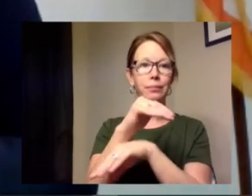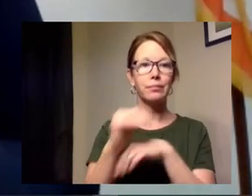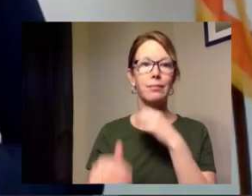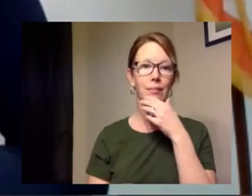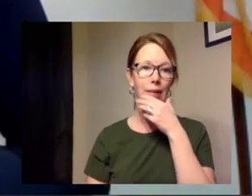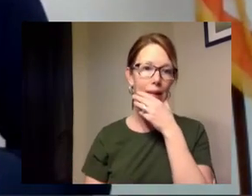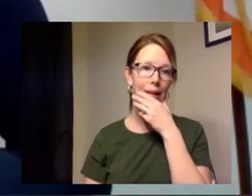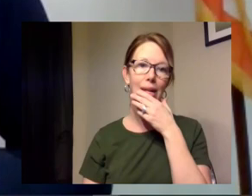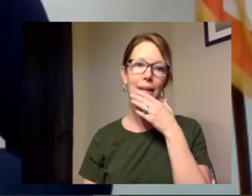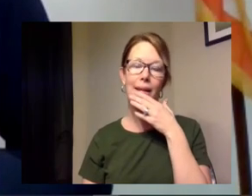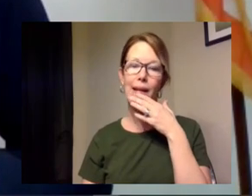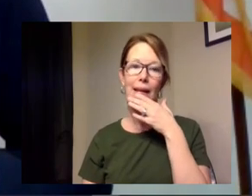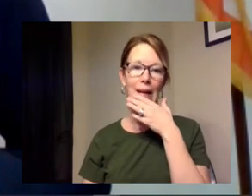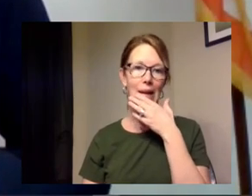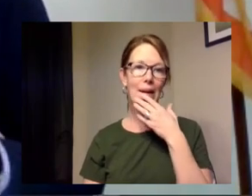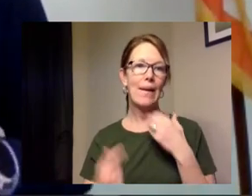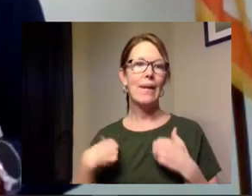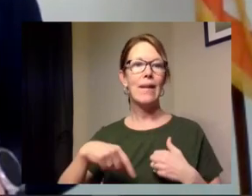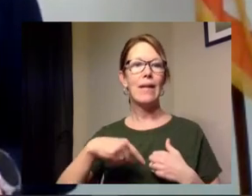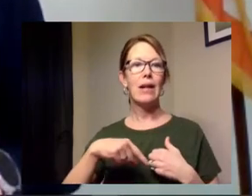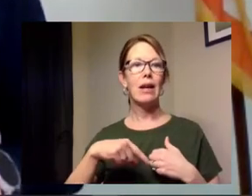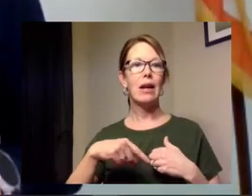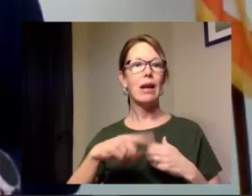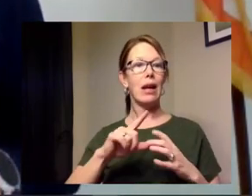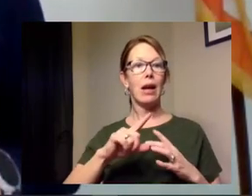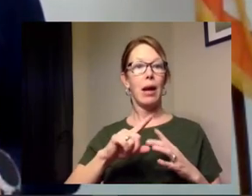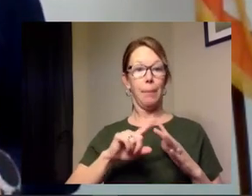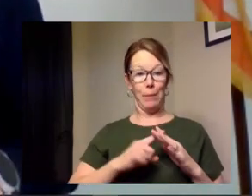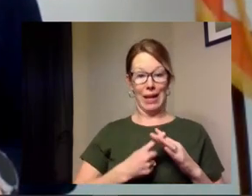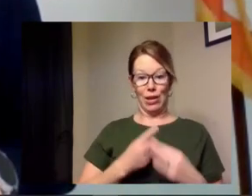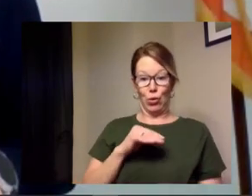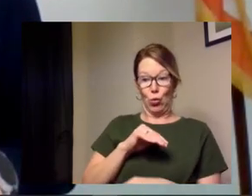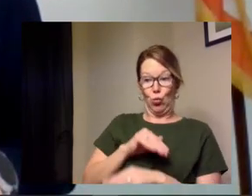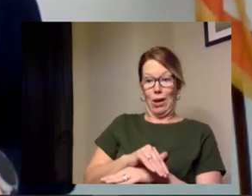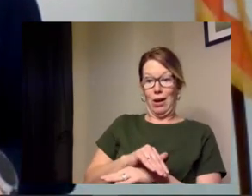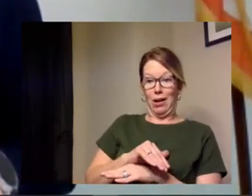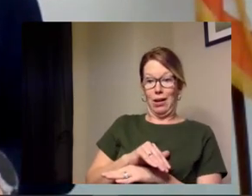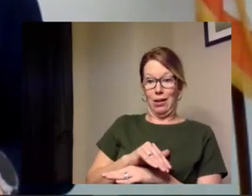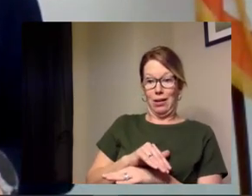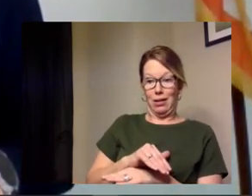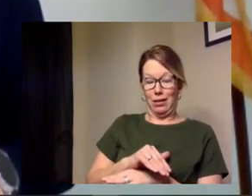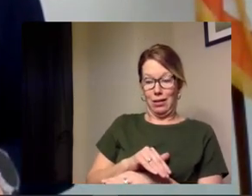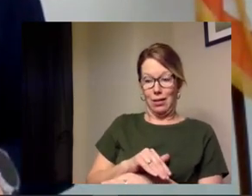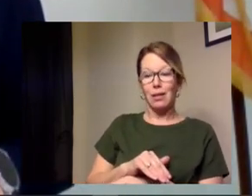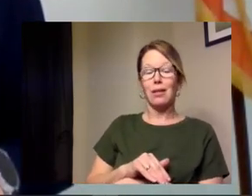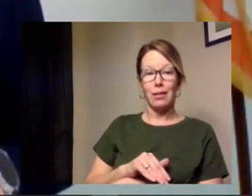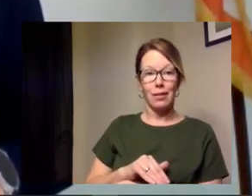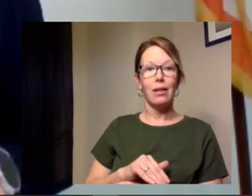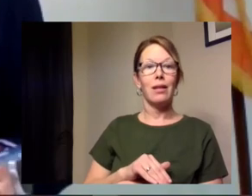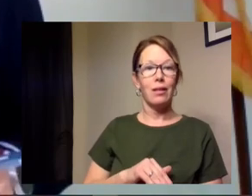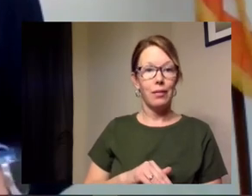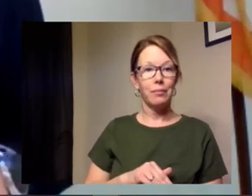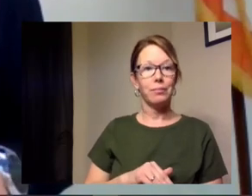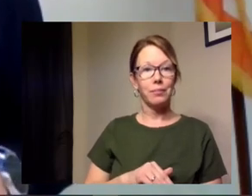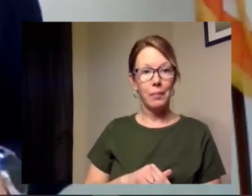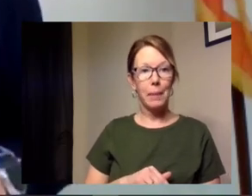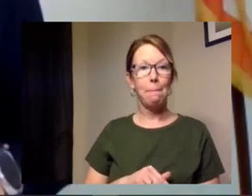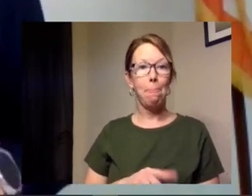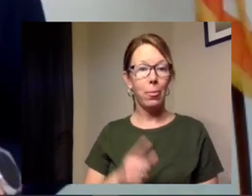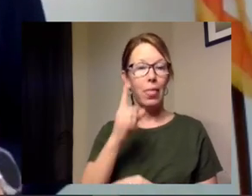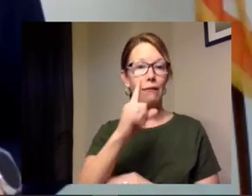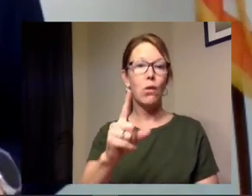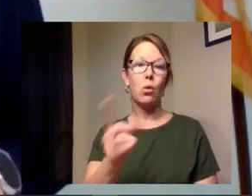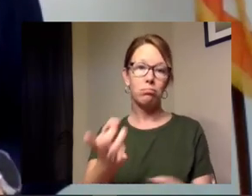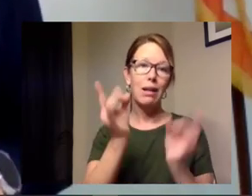we expect the i'm sorry beginning today tonight low probability widespread hazard hazardous weather